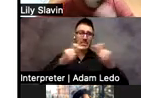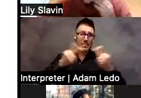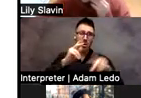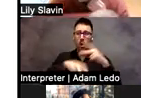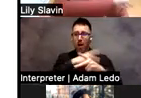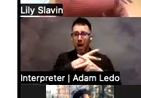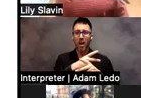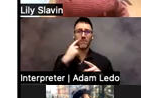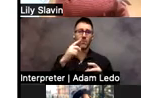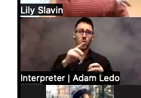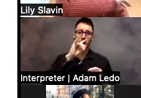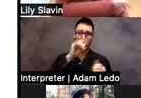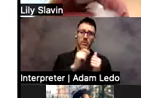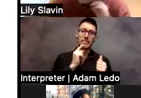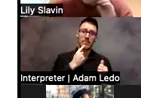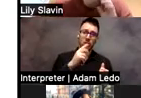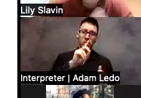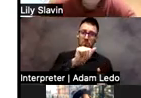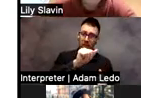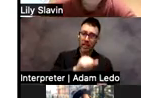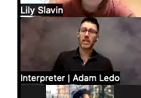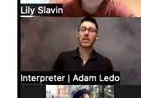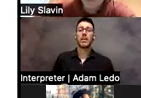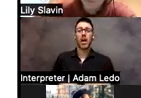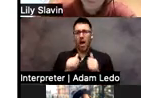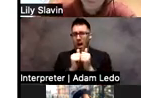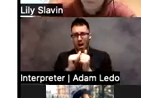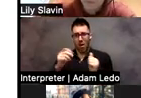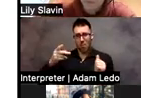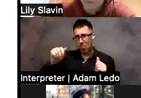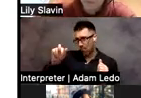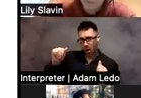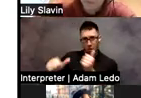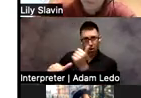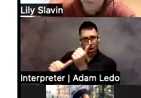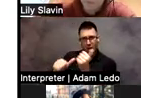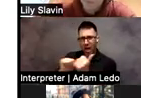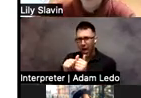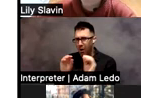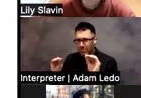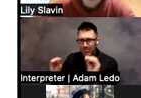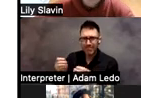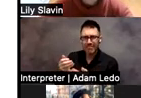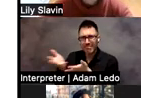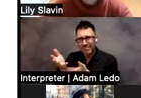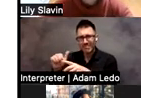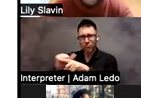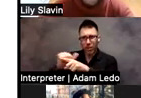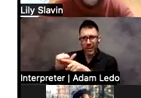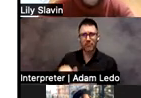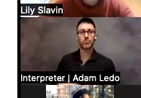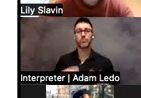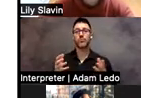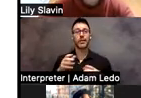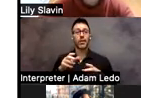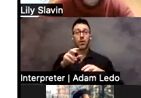disabilities, how to train the paraeducators and work with paraeducators, transfers in and out of the wheelchair, and just